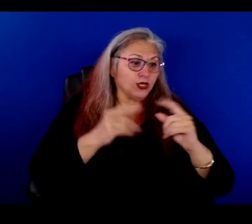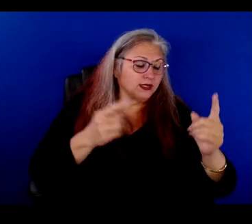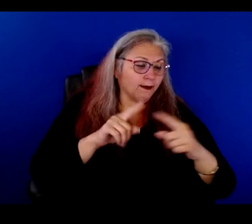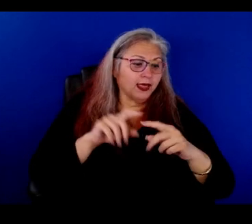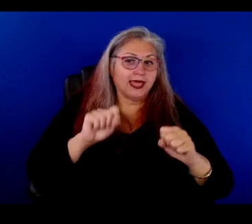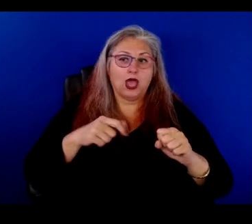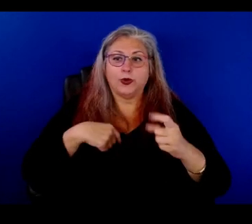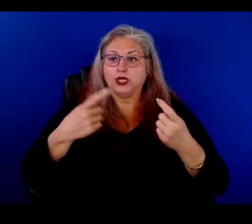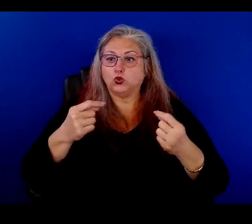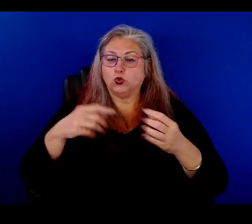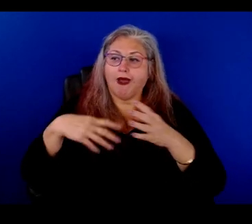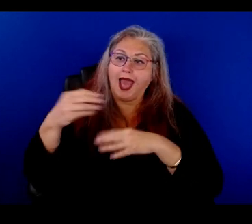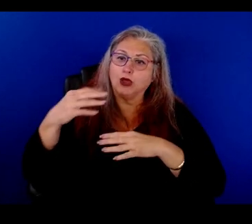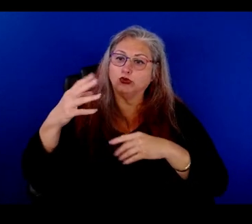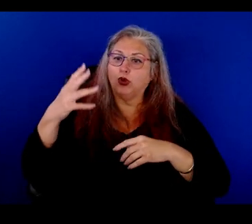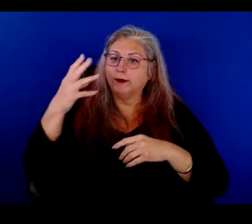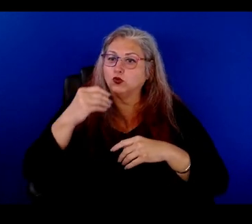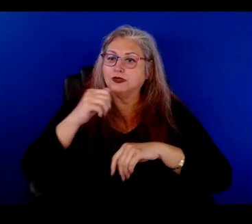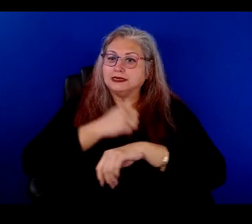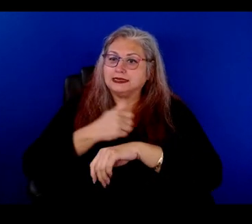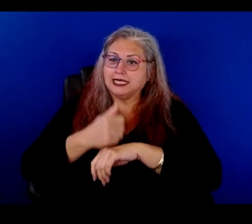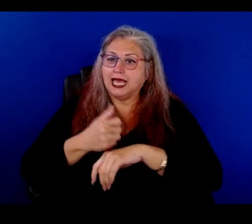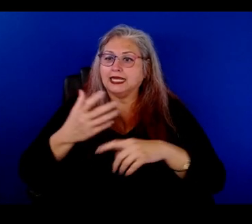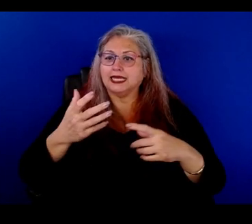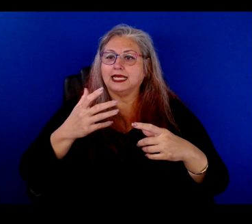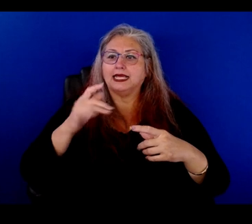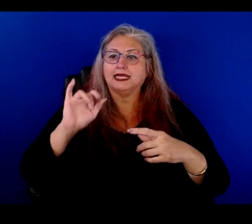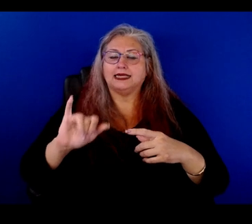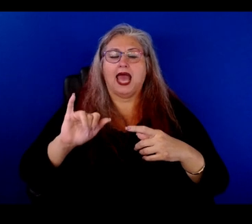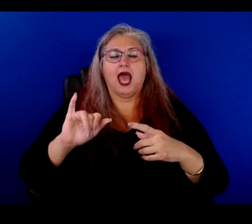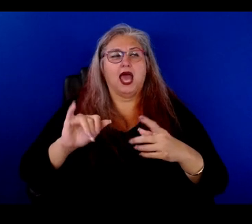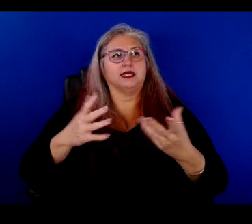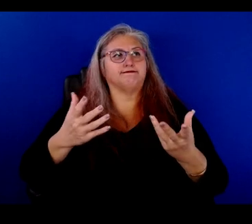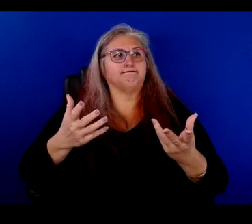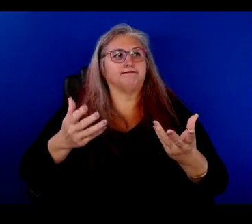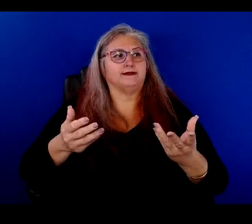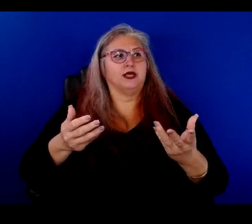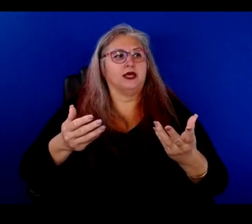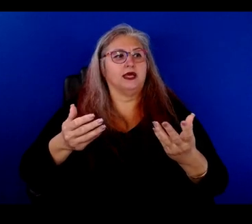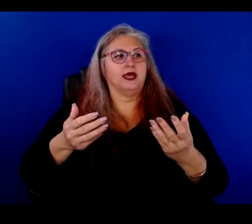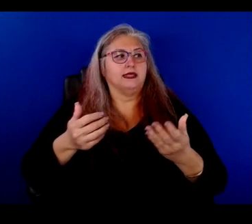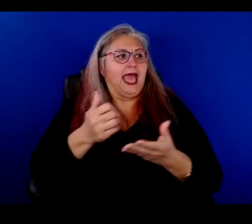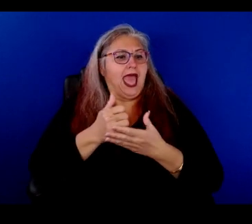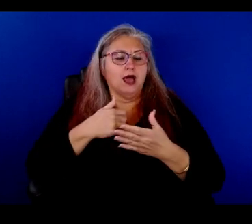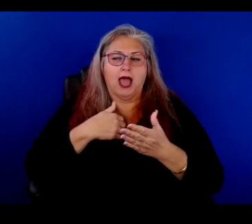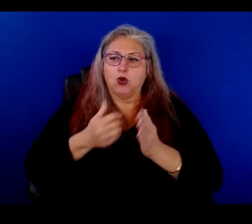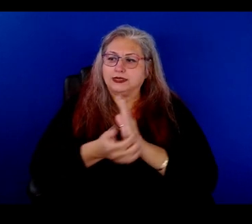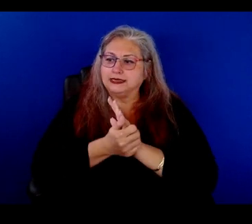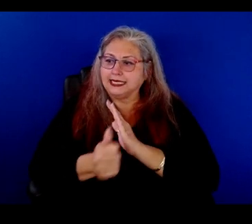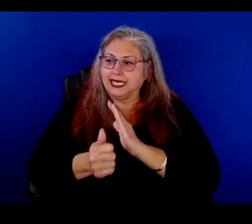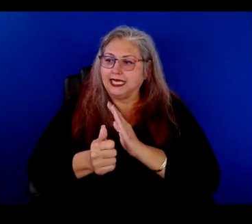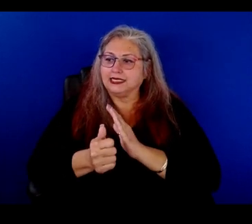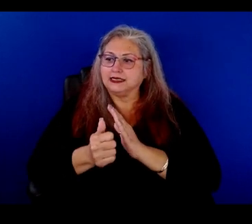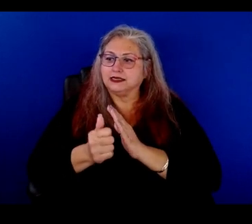Can we do an outdoor, beautiful setting? Like it was lending, lending our skills to, to the